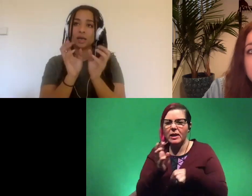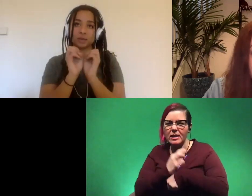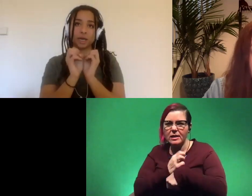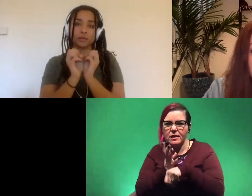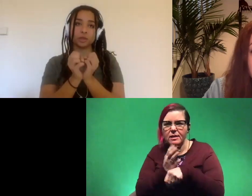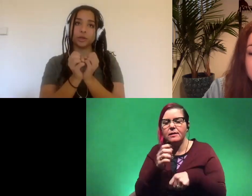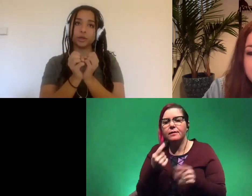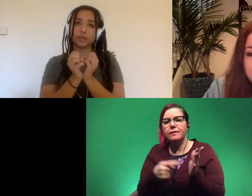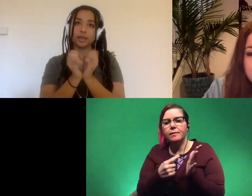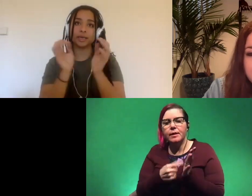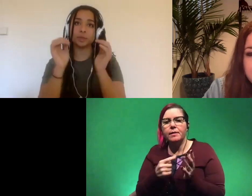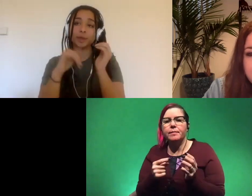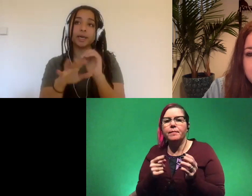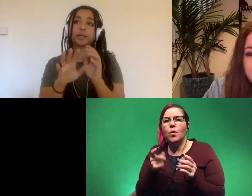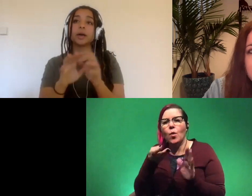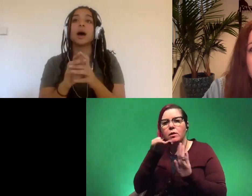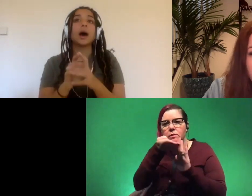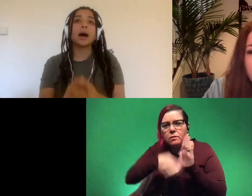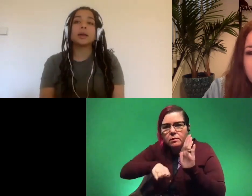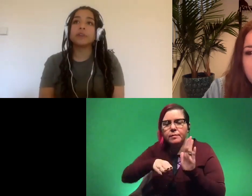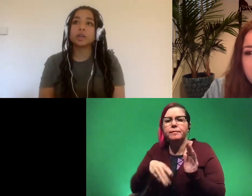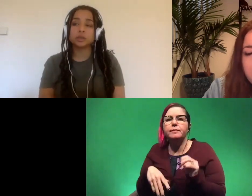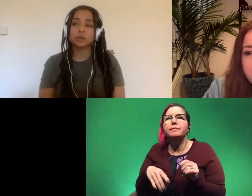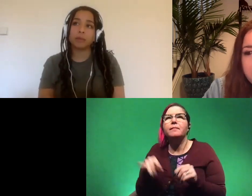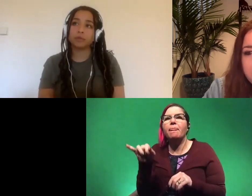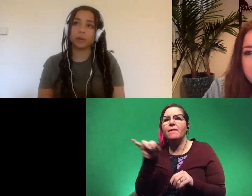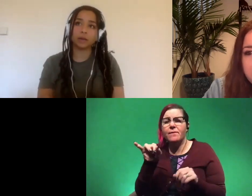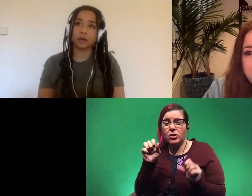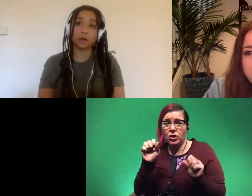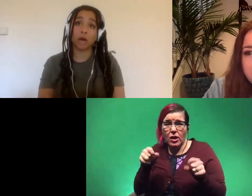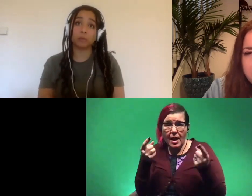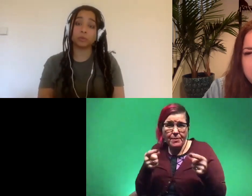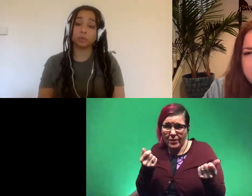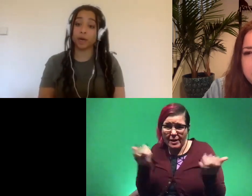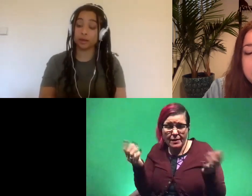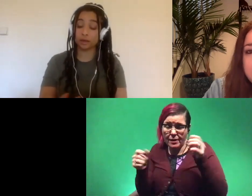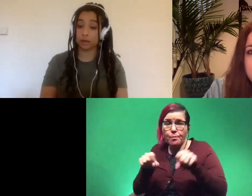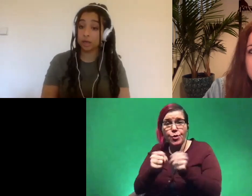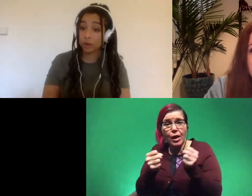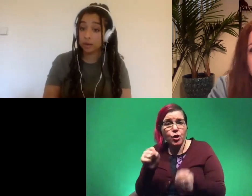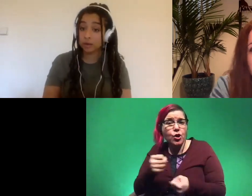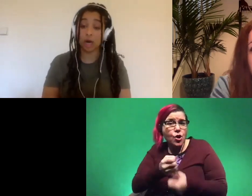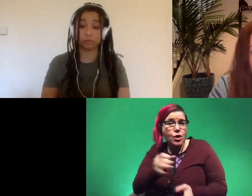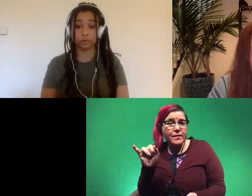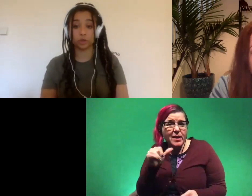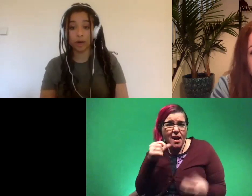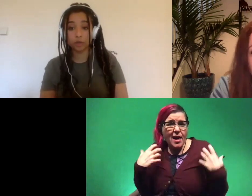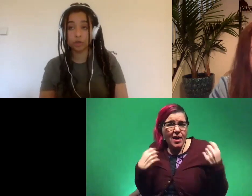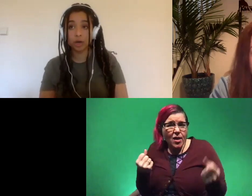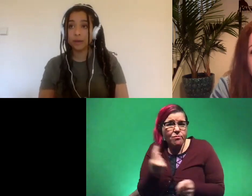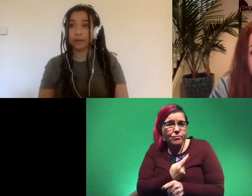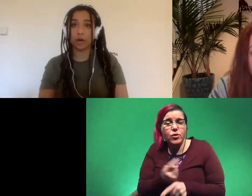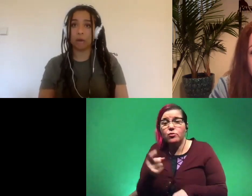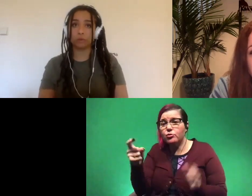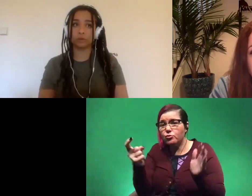sometimes it looks like it's pitted and infections could happen from anything it could happen from a break that didn't heal well it could happen from scratch